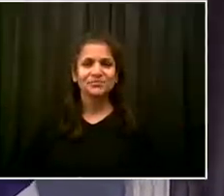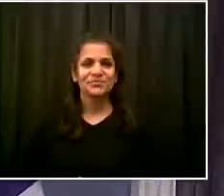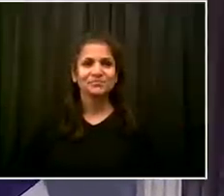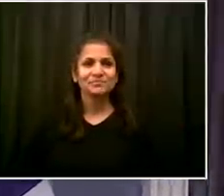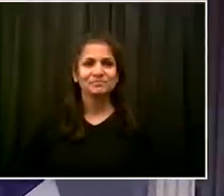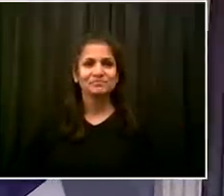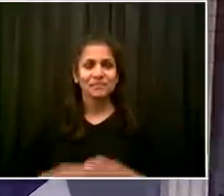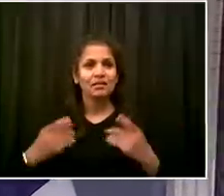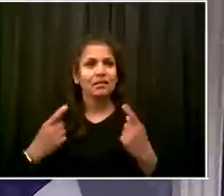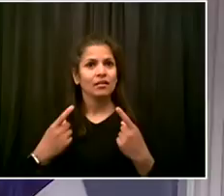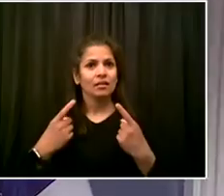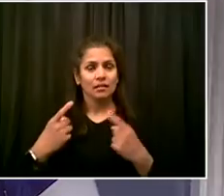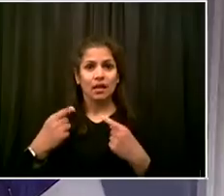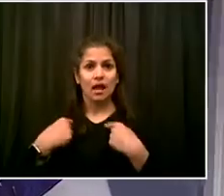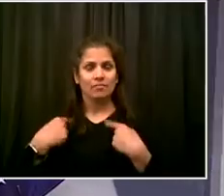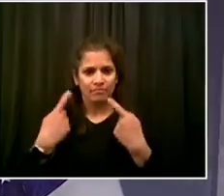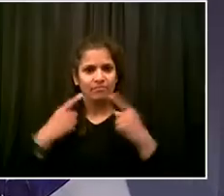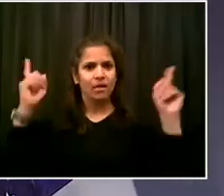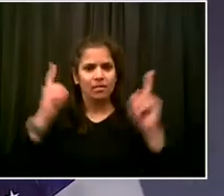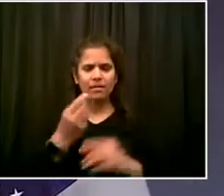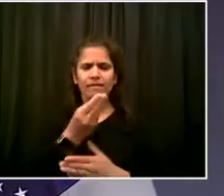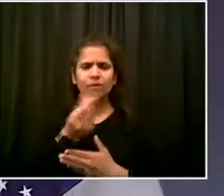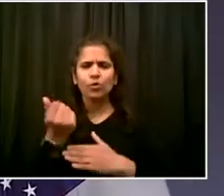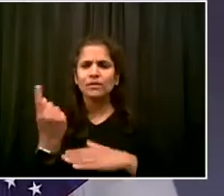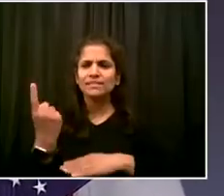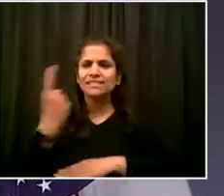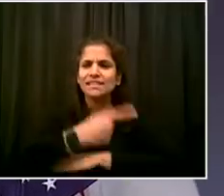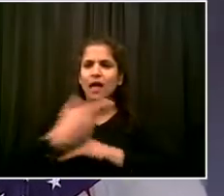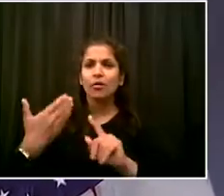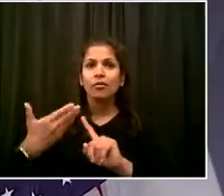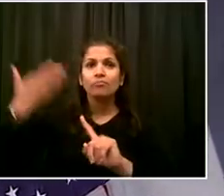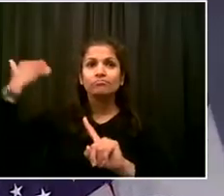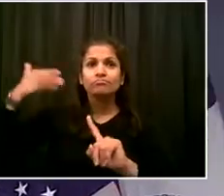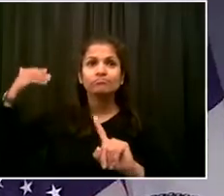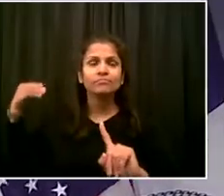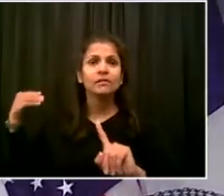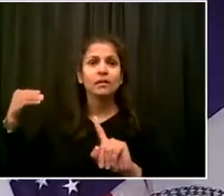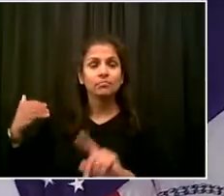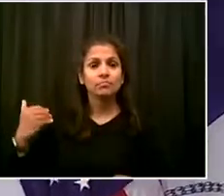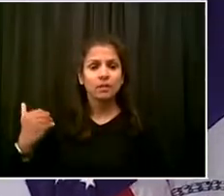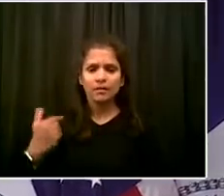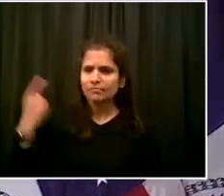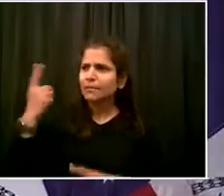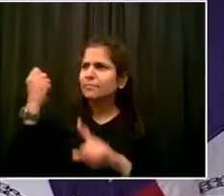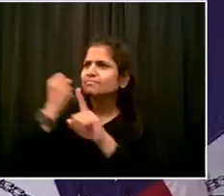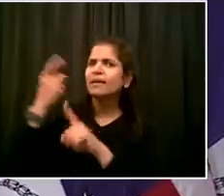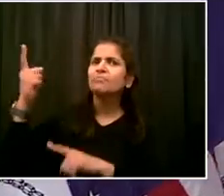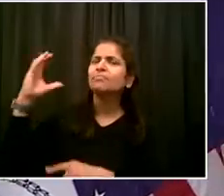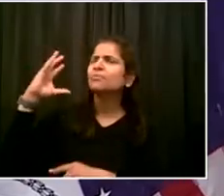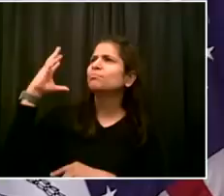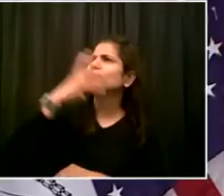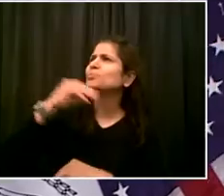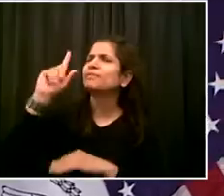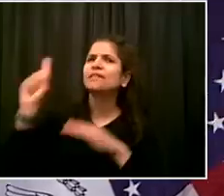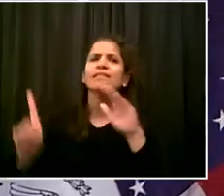beautiful, very simple, very beautiful happened. A letter was passed